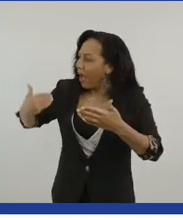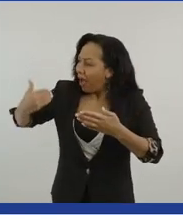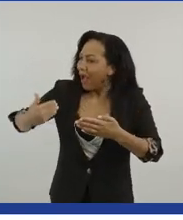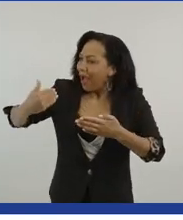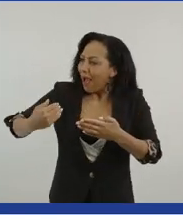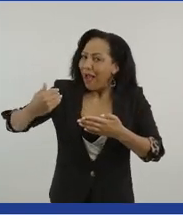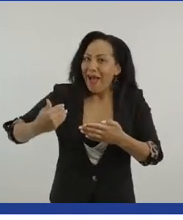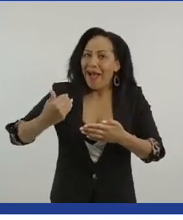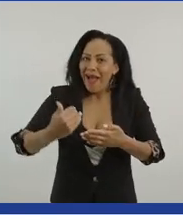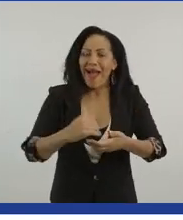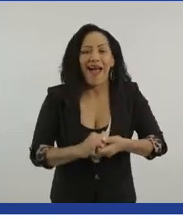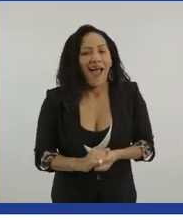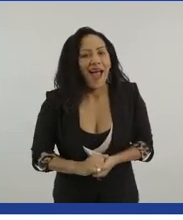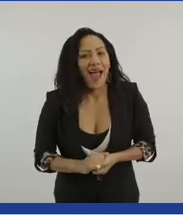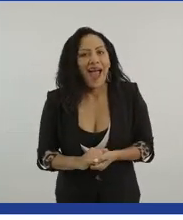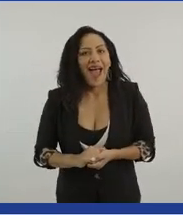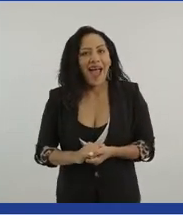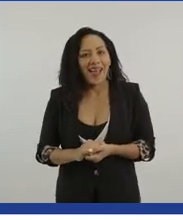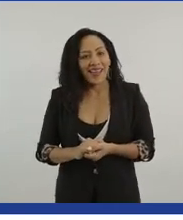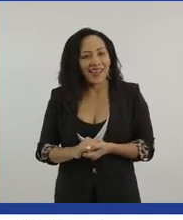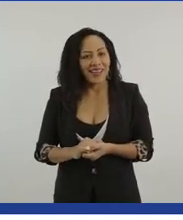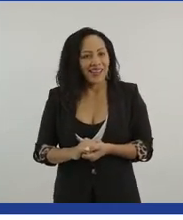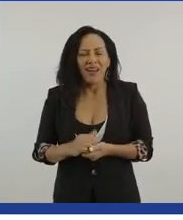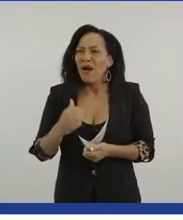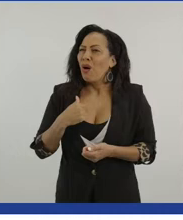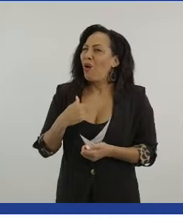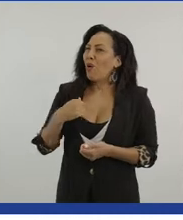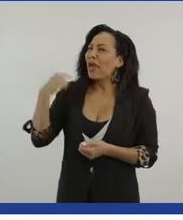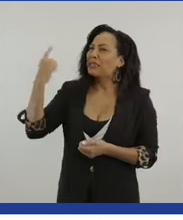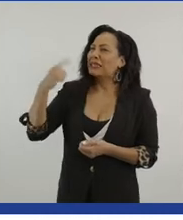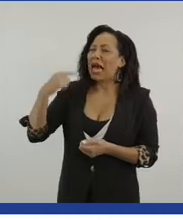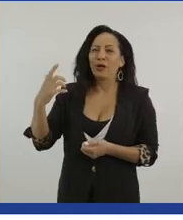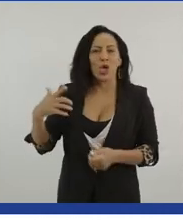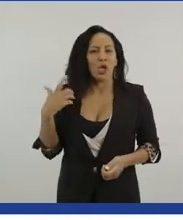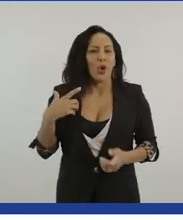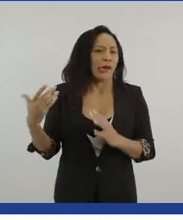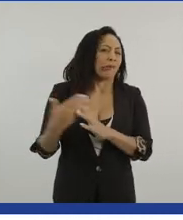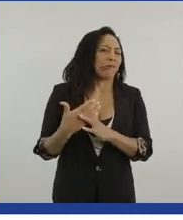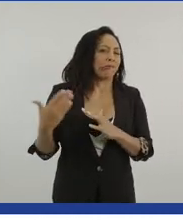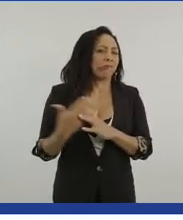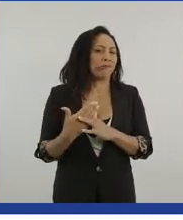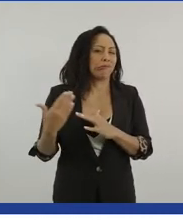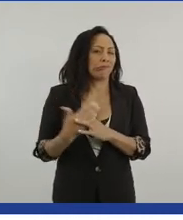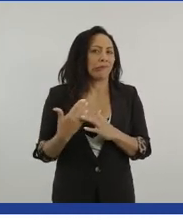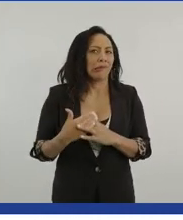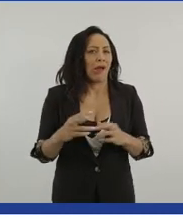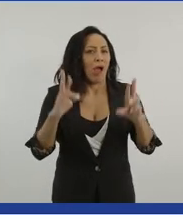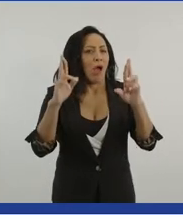I've, I've chosen with, that's a bit of annoying sound, isn't it? I'll hopefully turn it off soon.